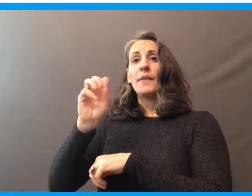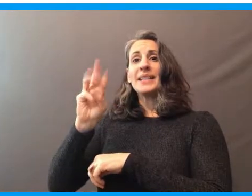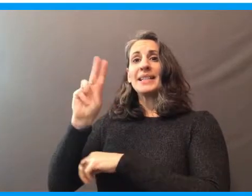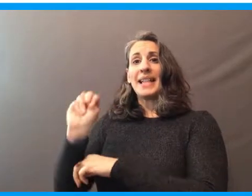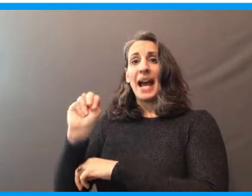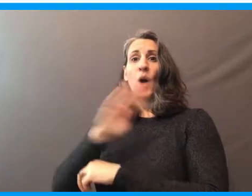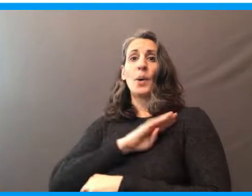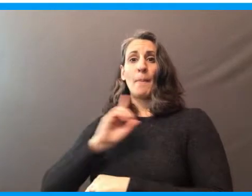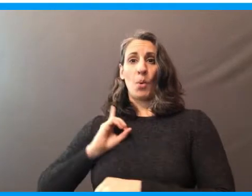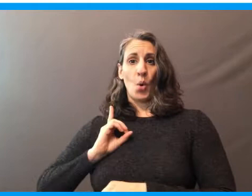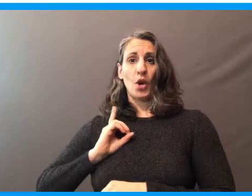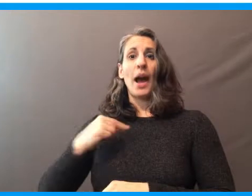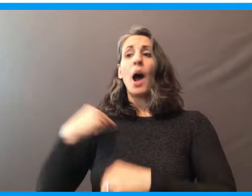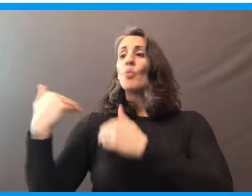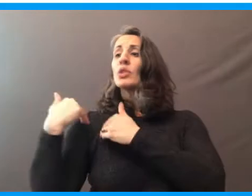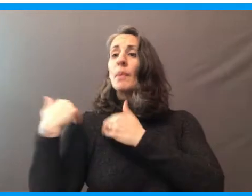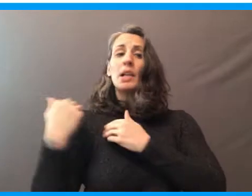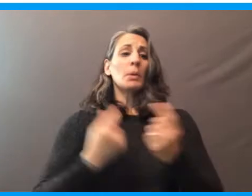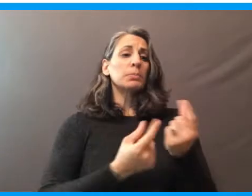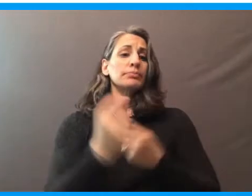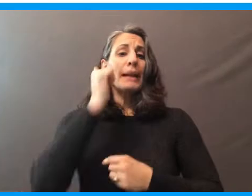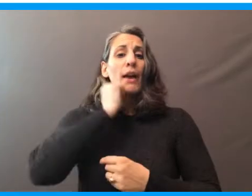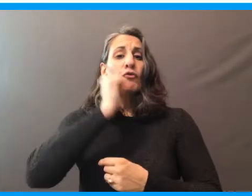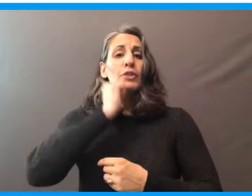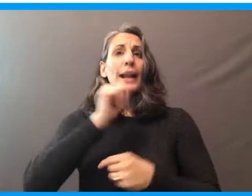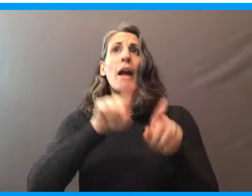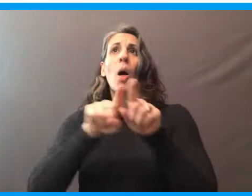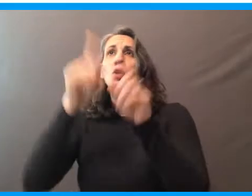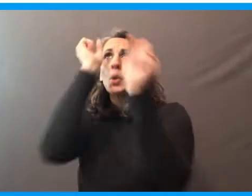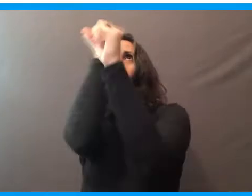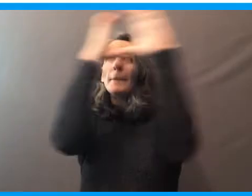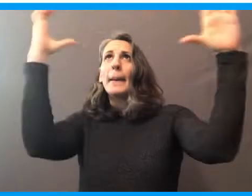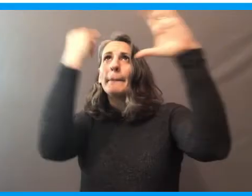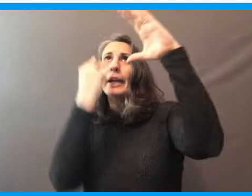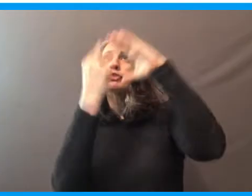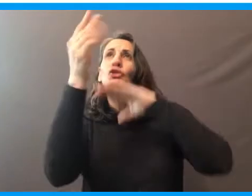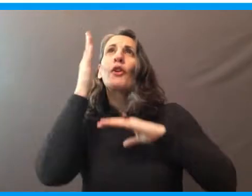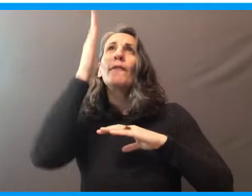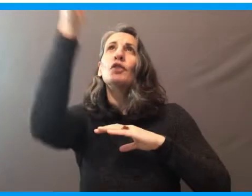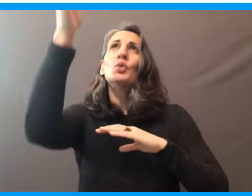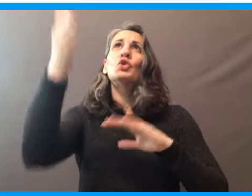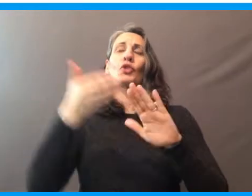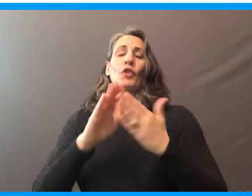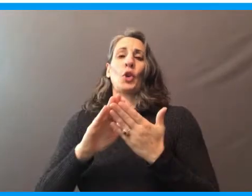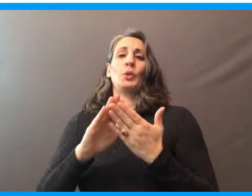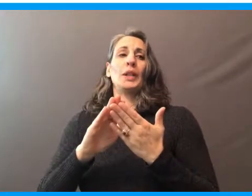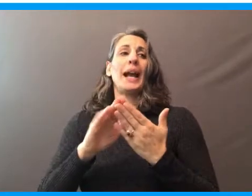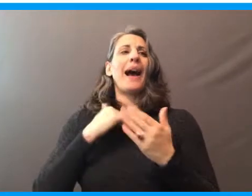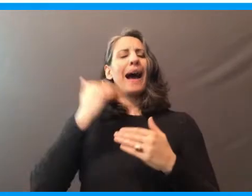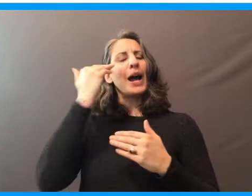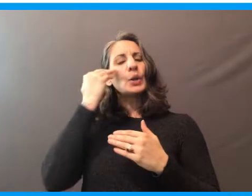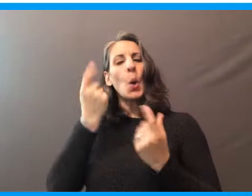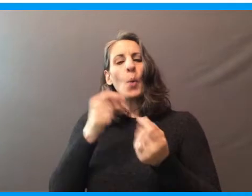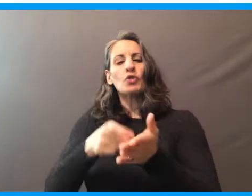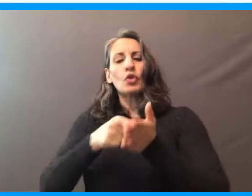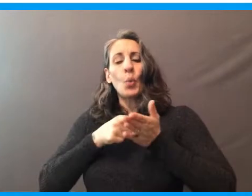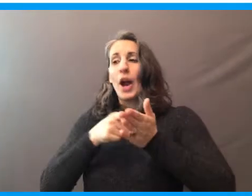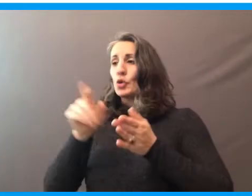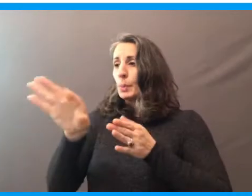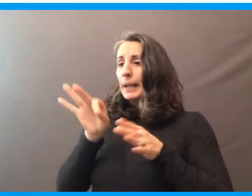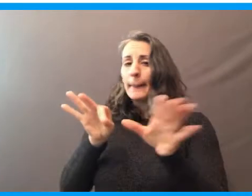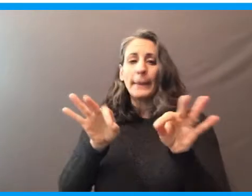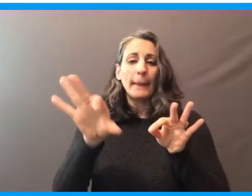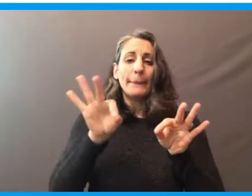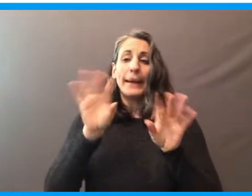select woman, I'm responsible for the day-to-day and big-picture oversight for our community. I know the type of foresight it takes when appointing